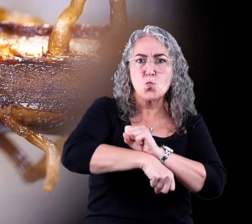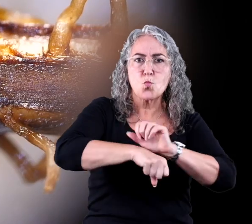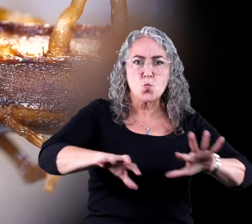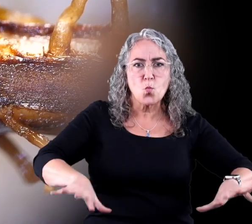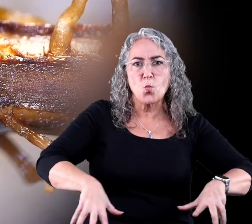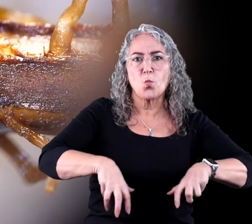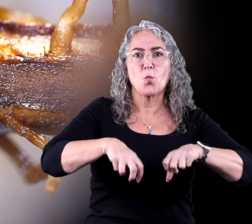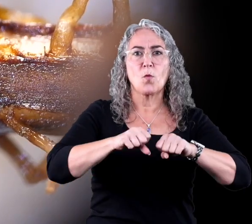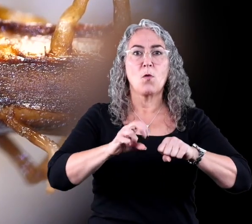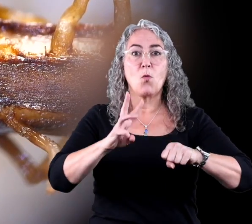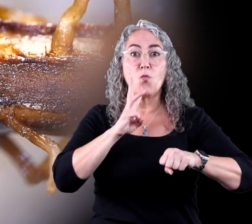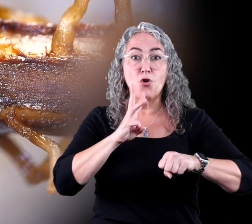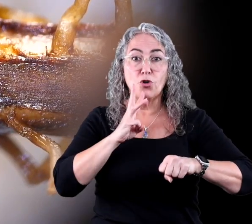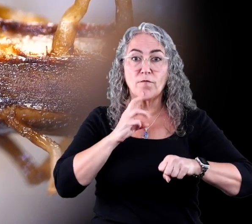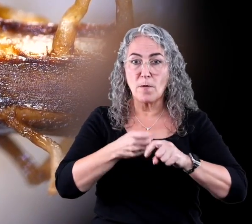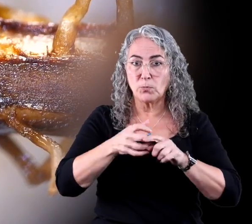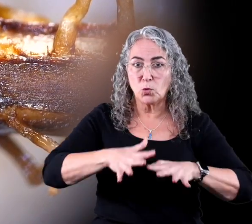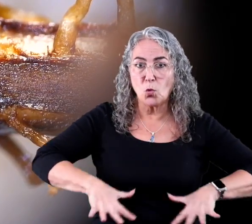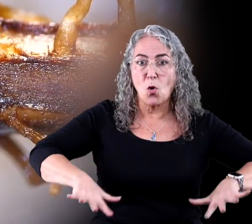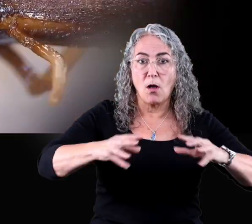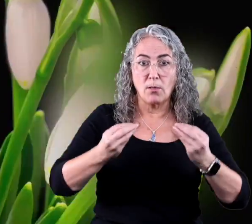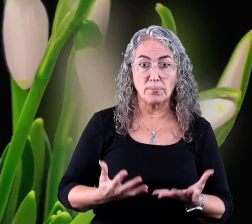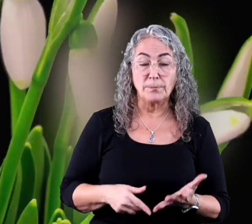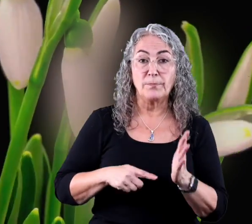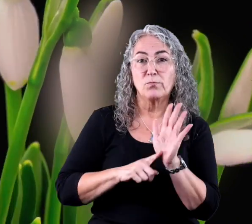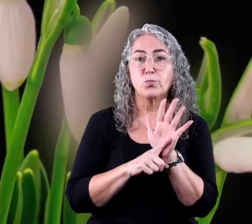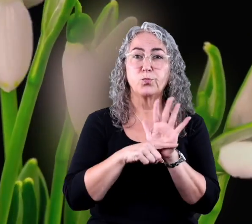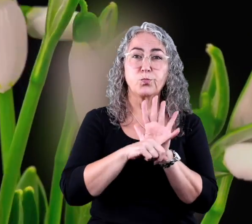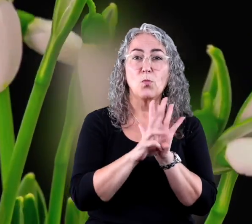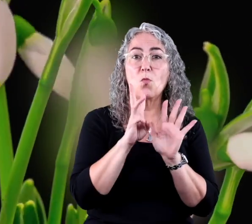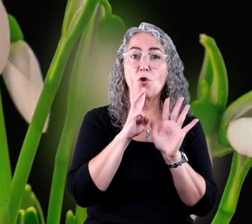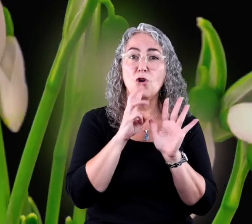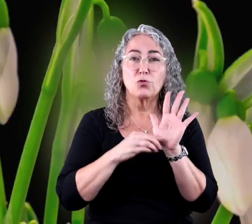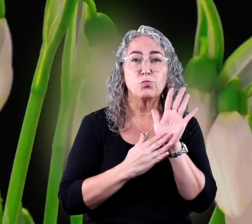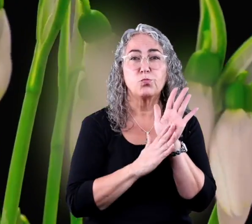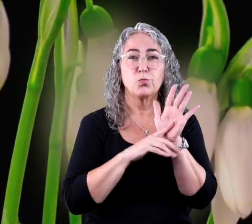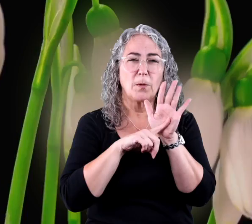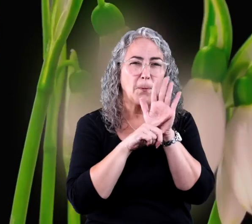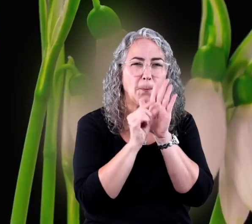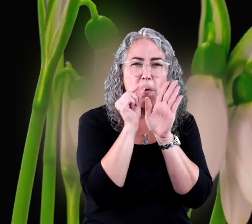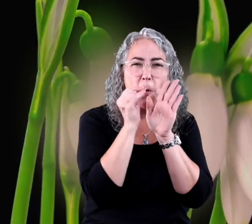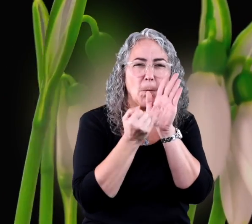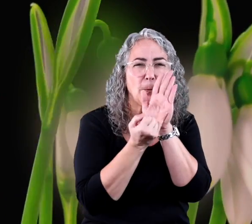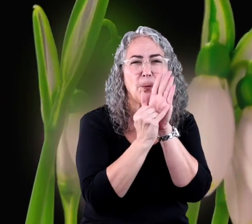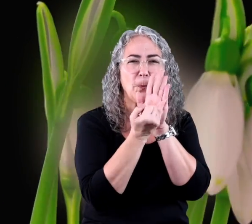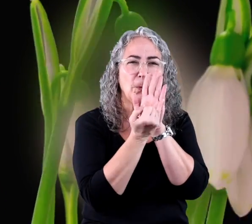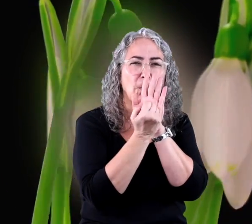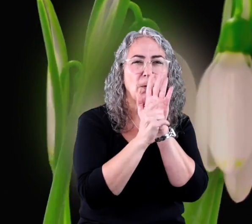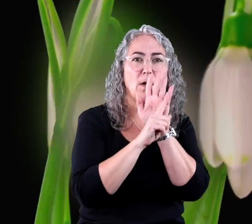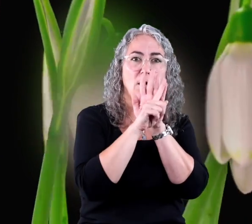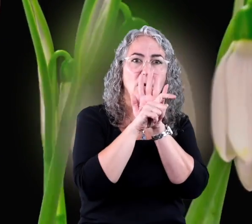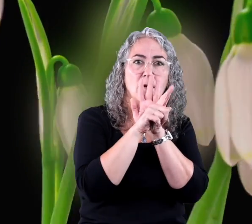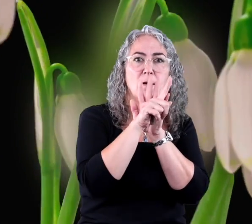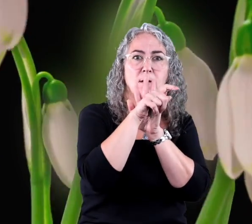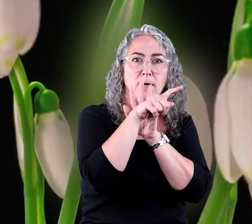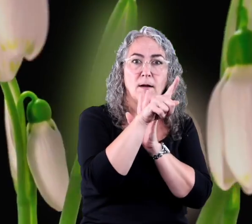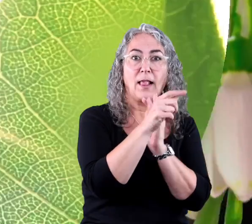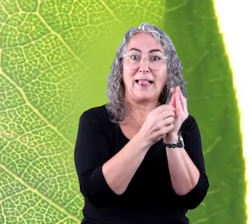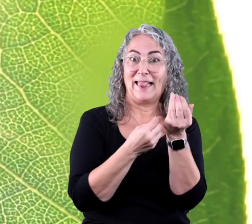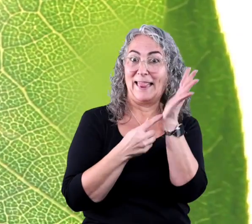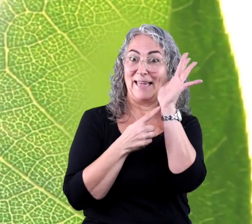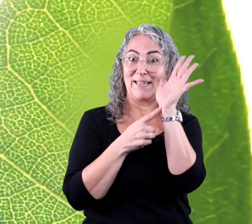absorb the water from the soil around it. The water flows into tiny tubes in the plant and then up the stem.